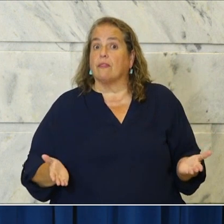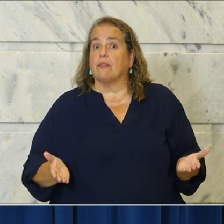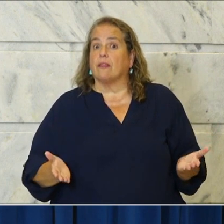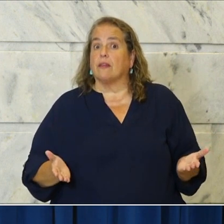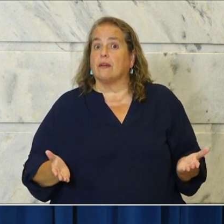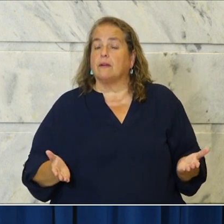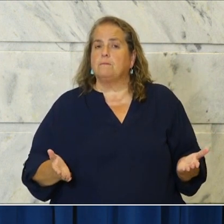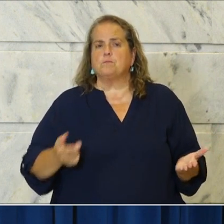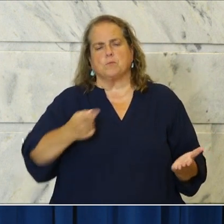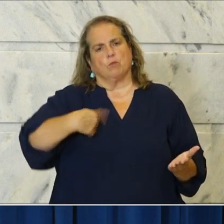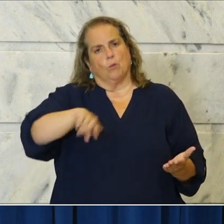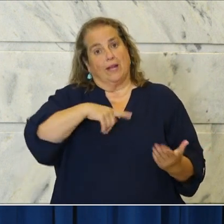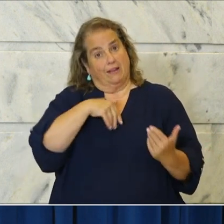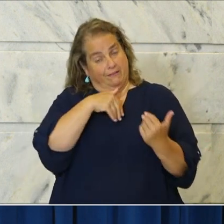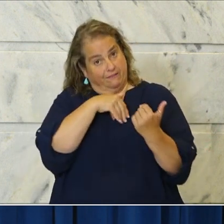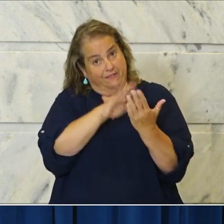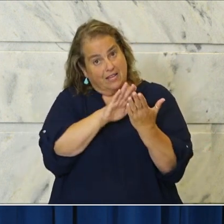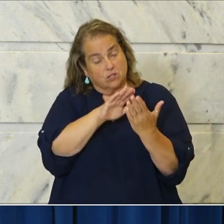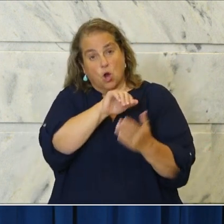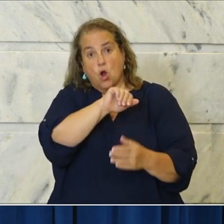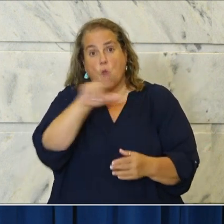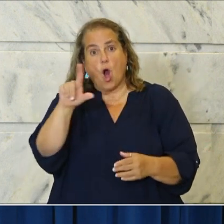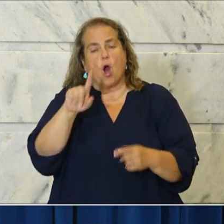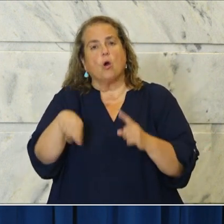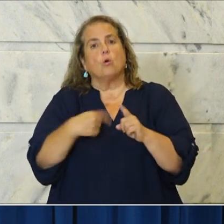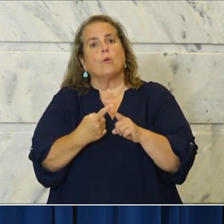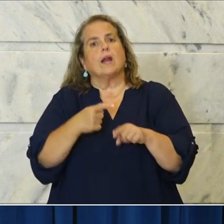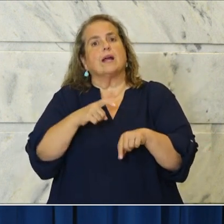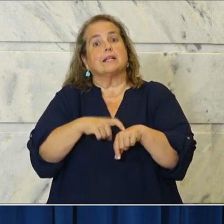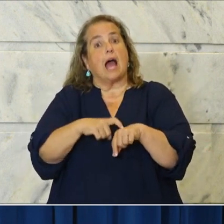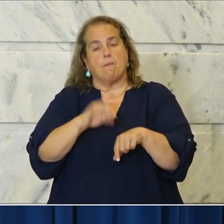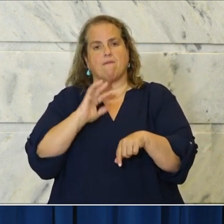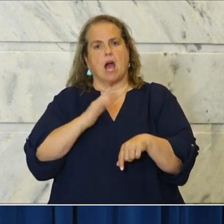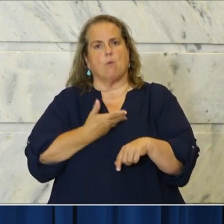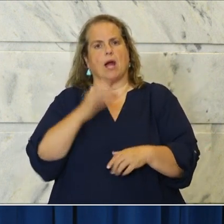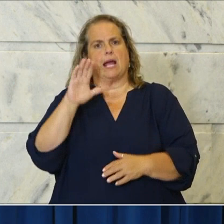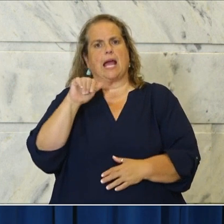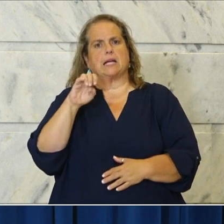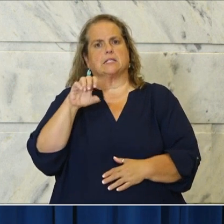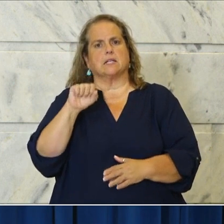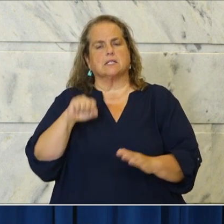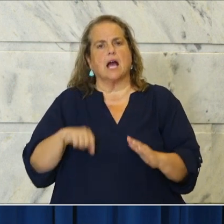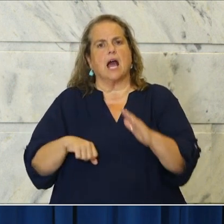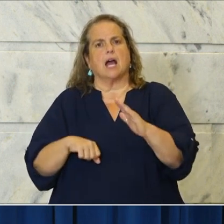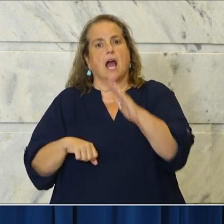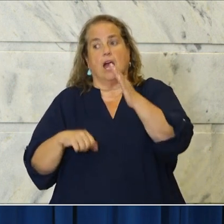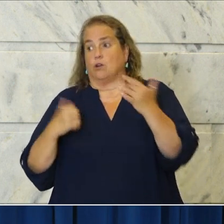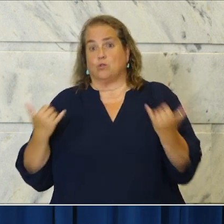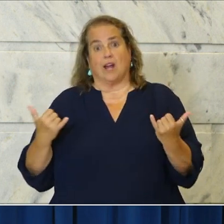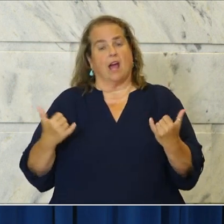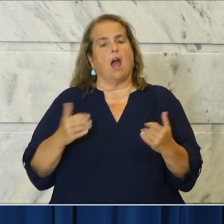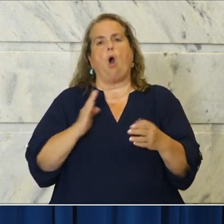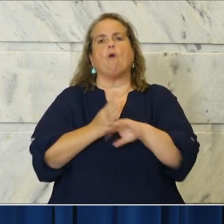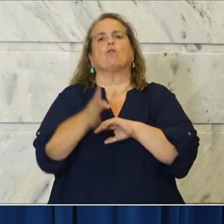And we face all of this at a time when our cases continue to be high. We have another day where we're over 400 cases.